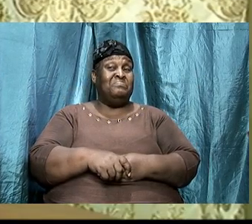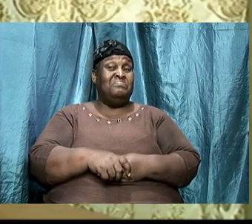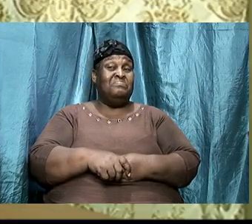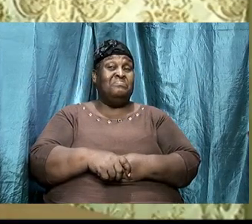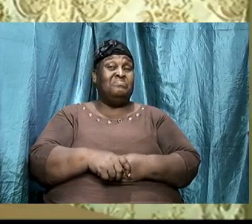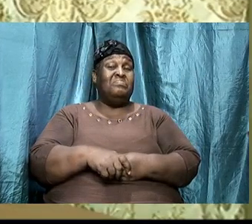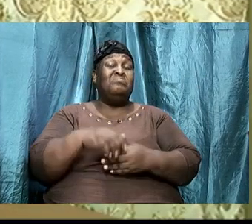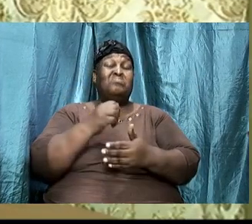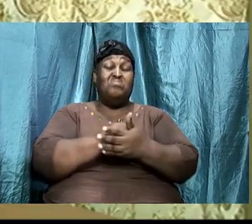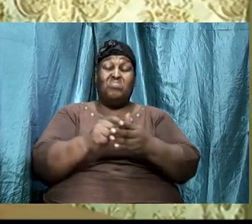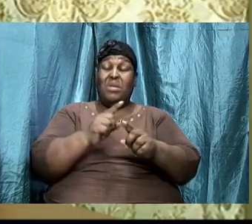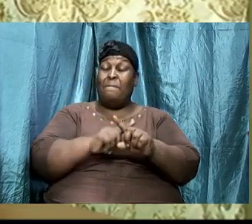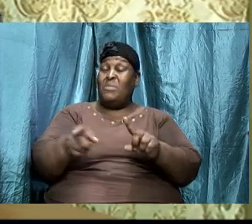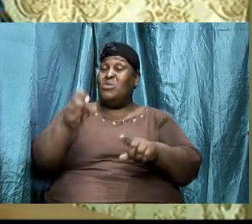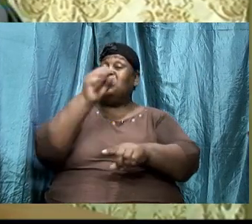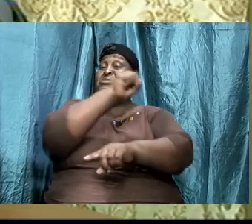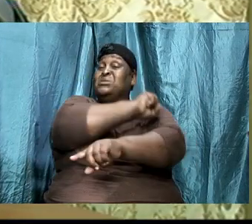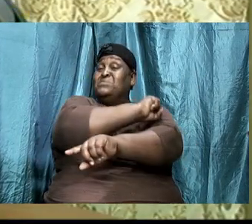but Samson